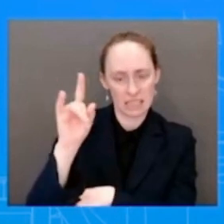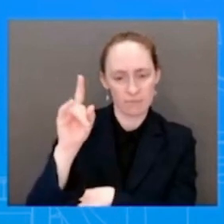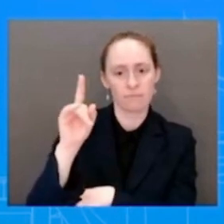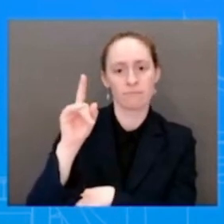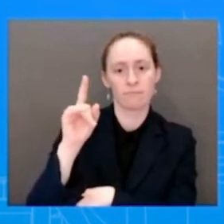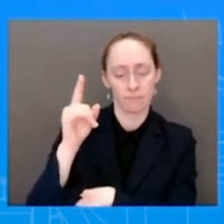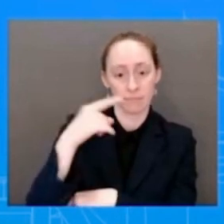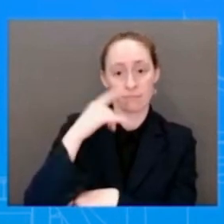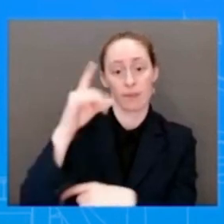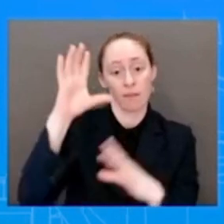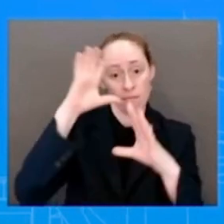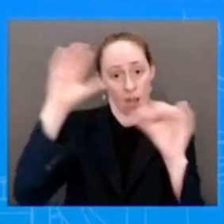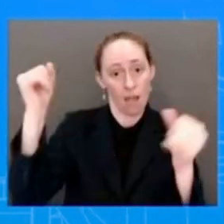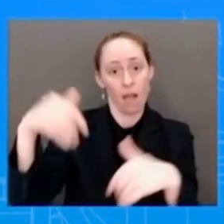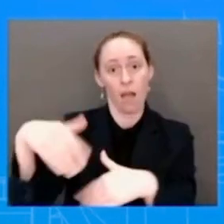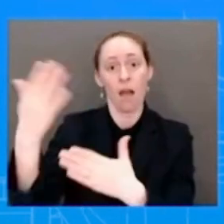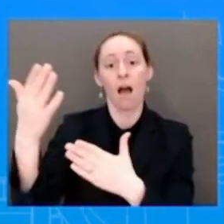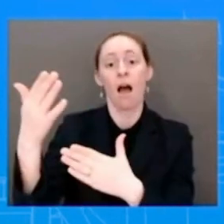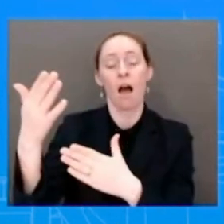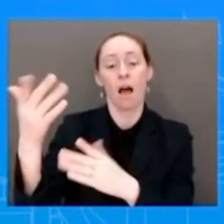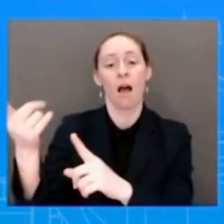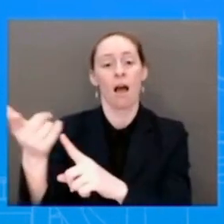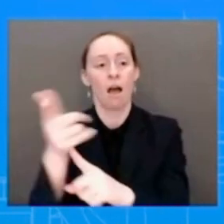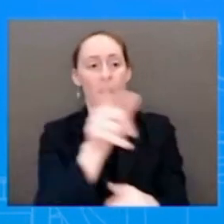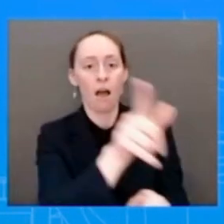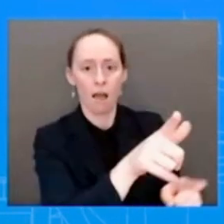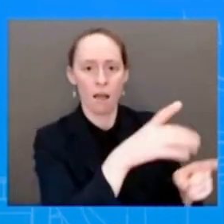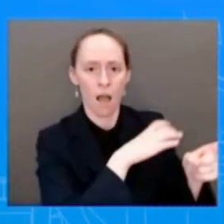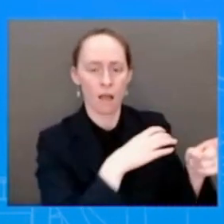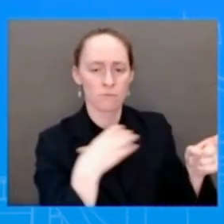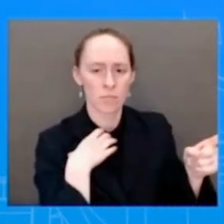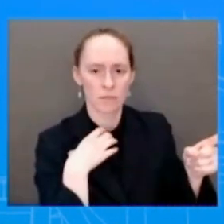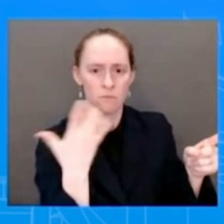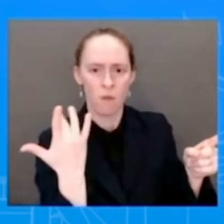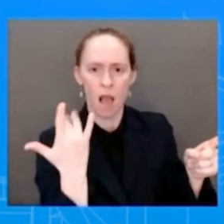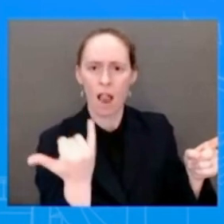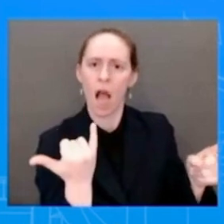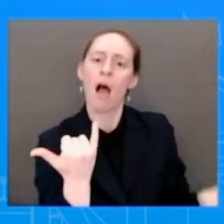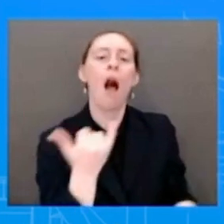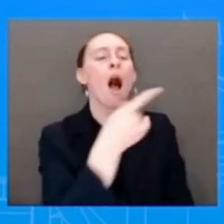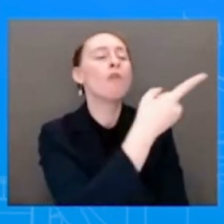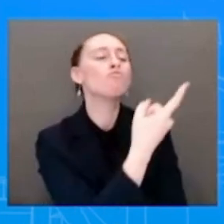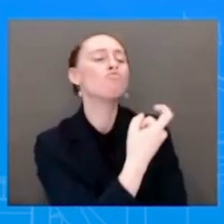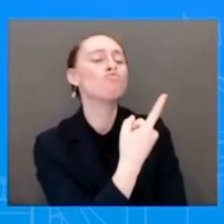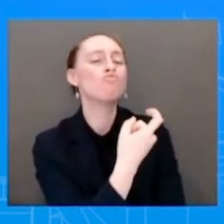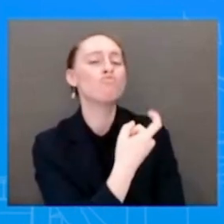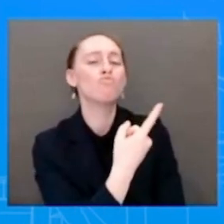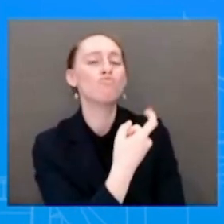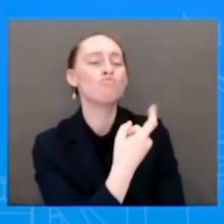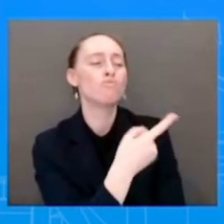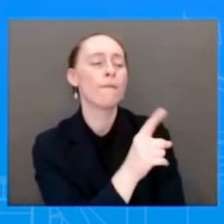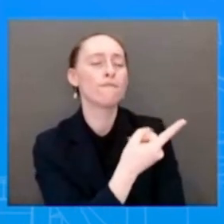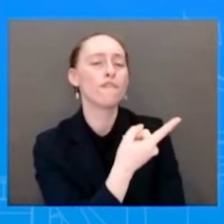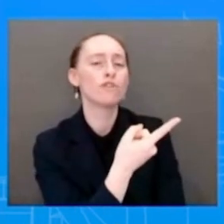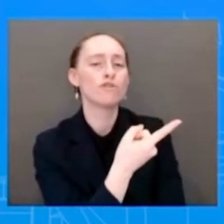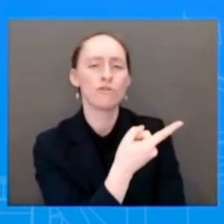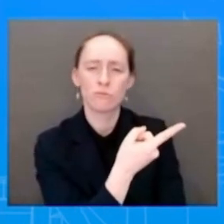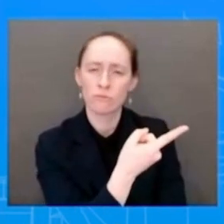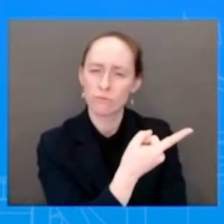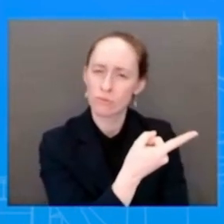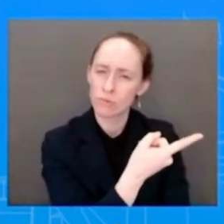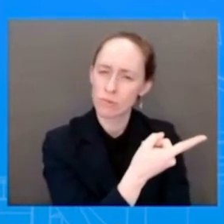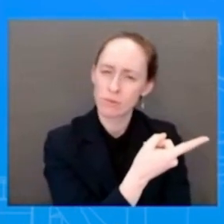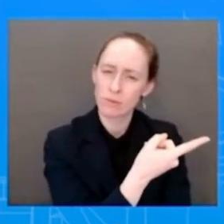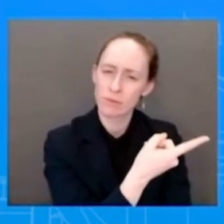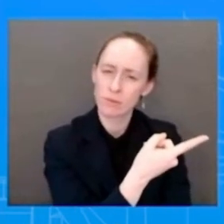Why is it the argument here that the Republicans should put forward their budget first? Isn't it that the President proposes the Congress? Actually, that's not what we said. We're going to put out our budget on